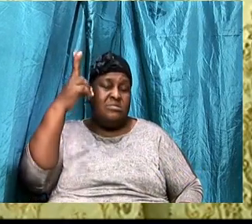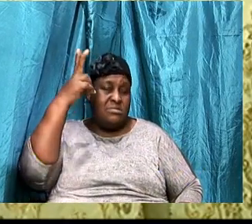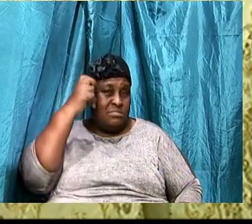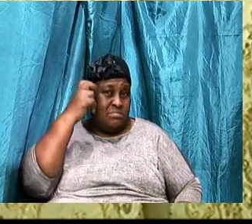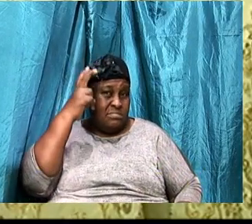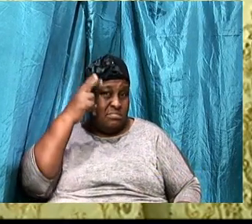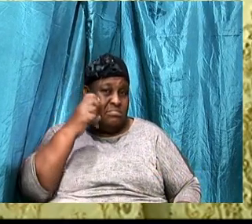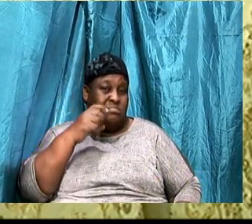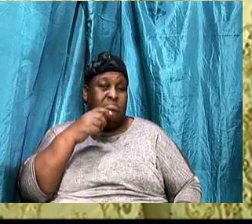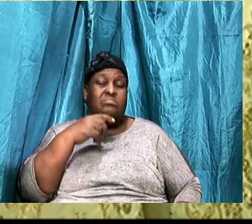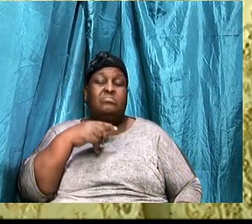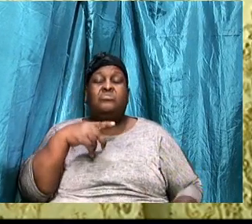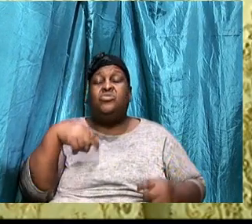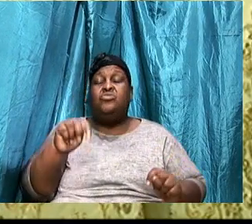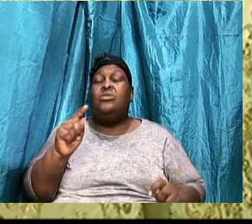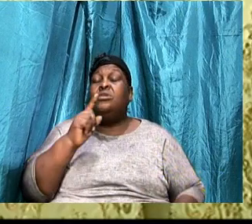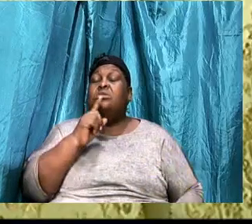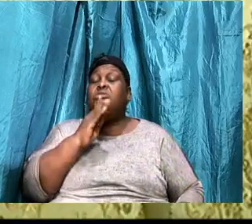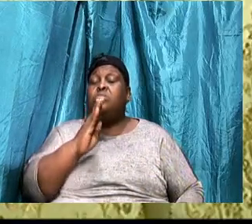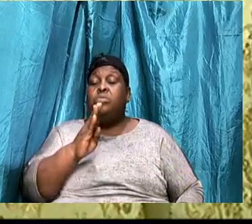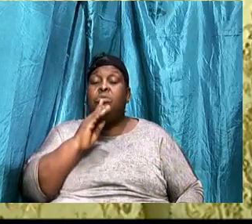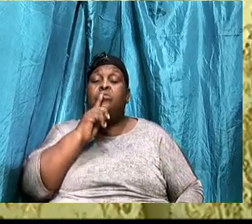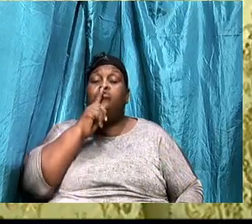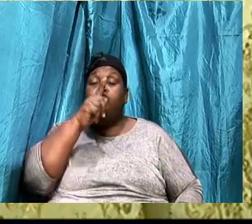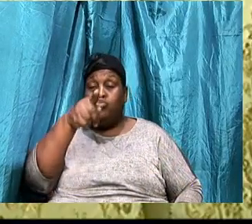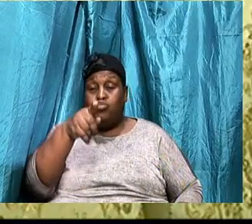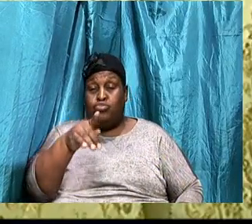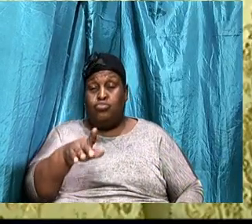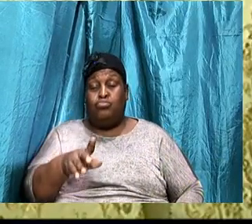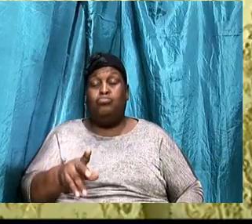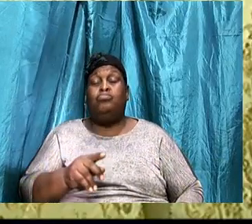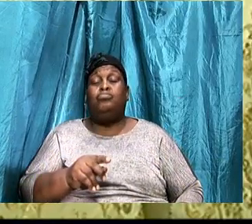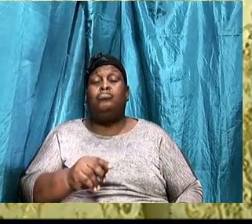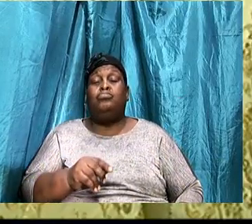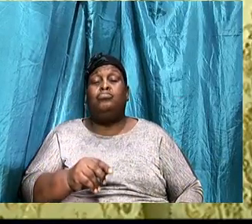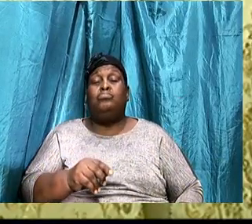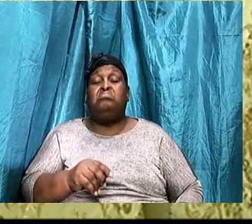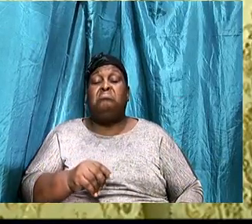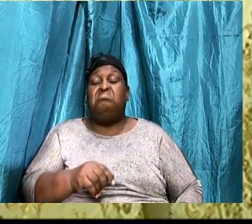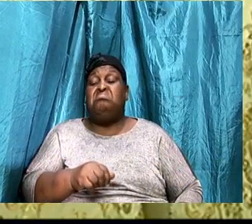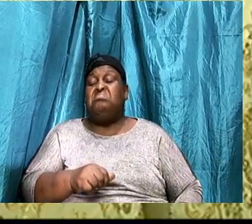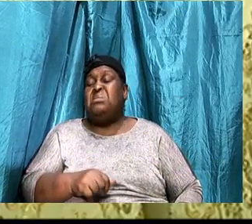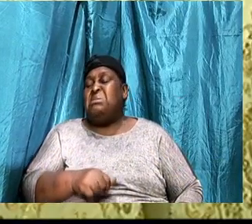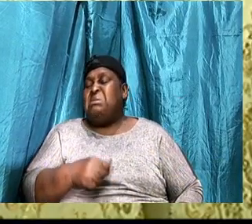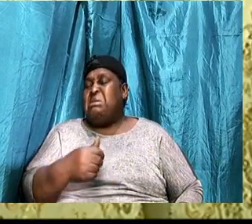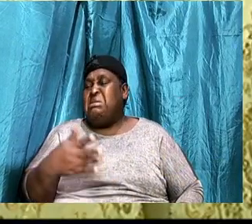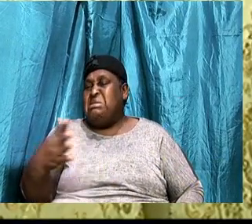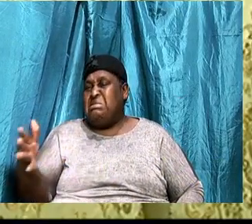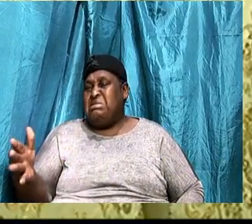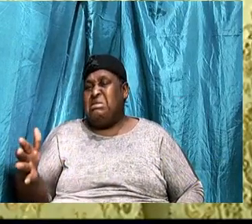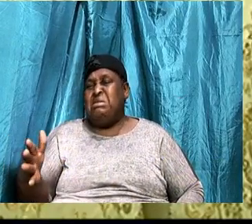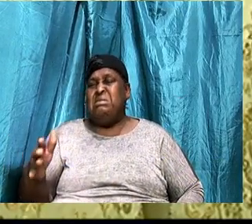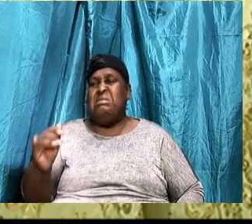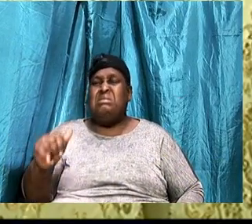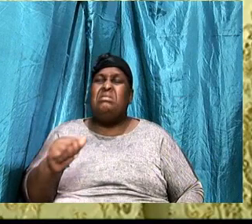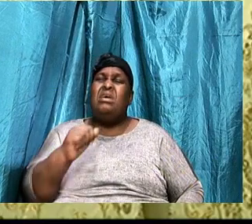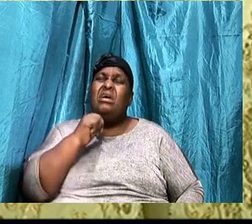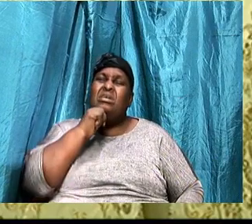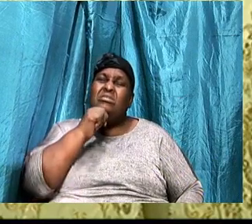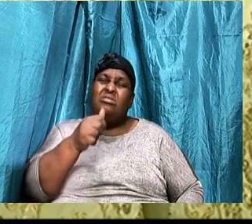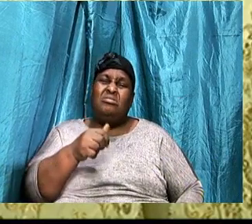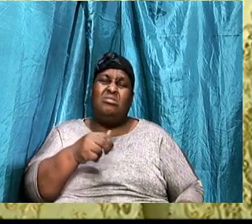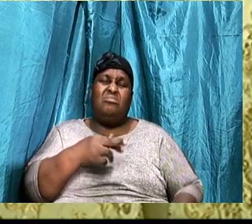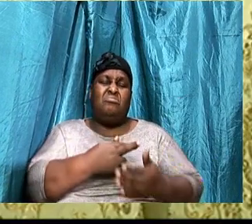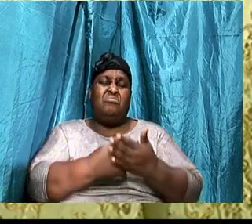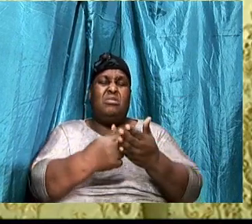Anything that is anti-truth is the enemy. Anything that is anti-righteousness is the enemy.